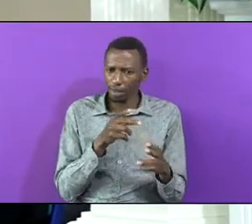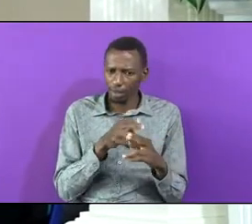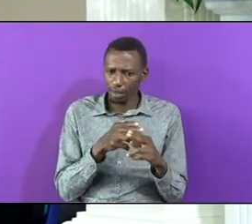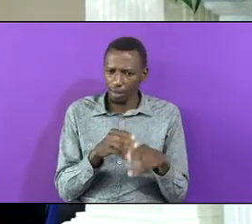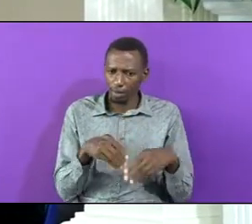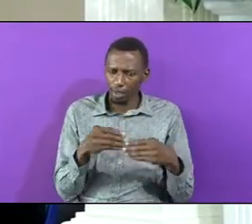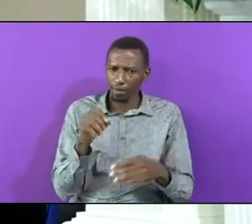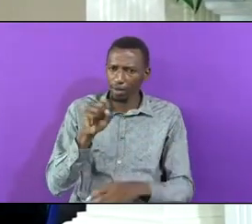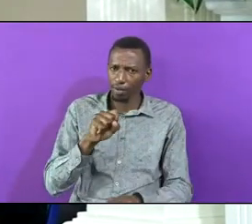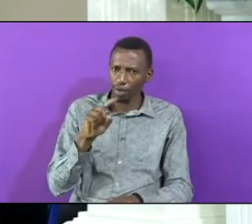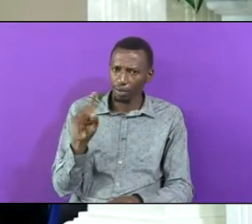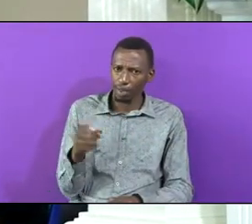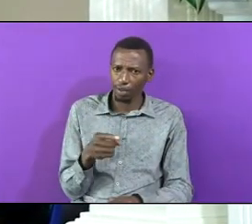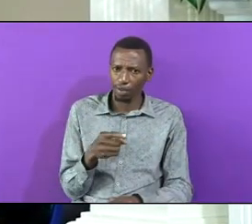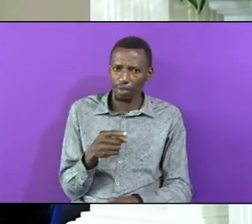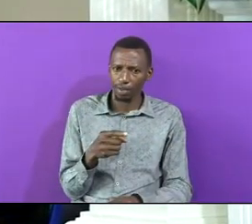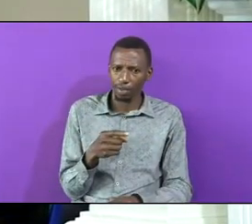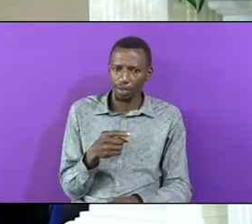Thousand